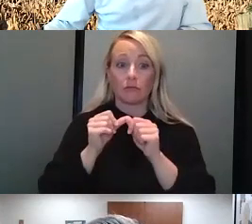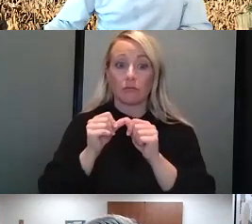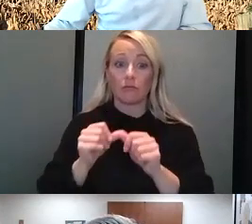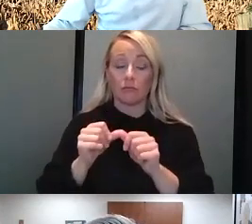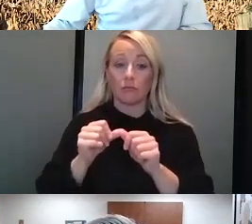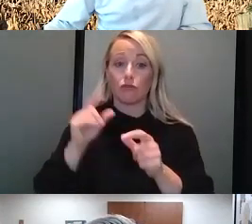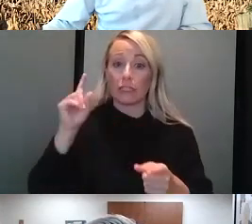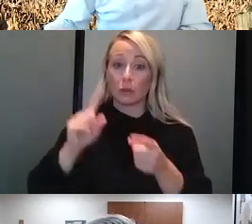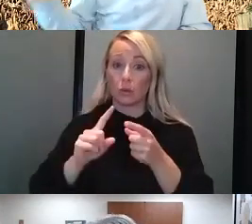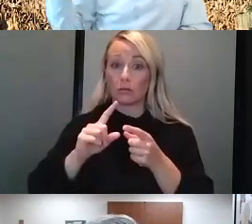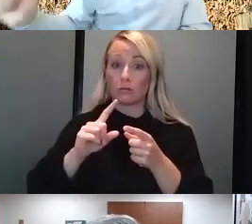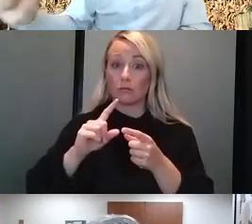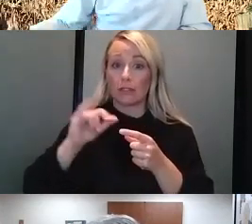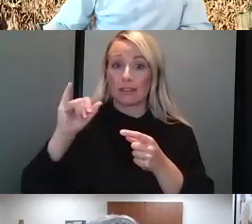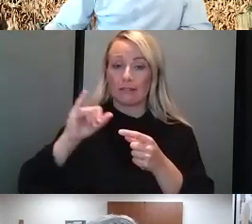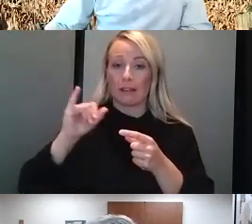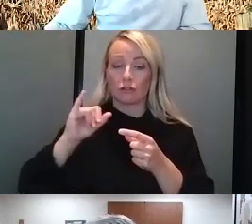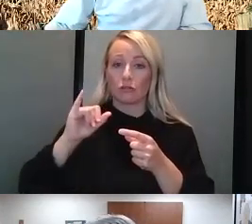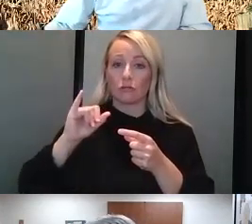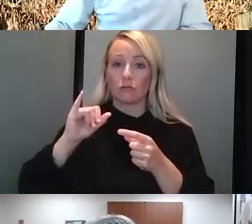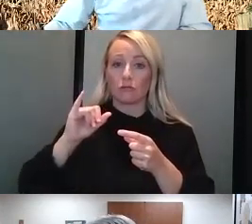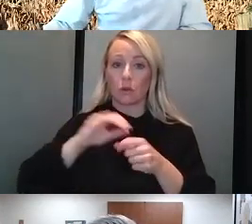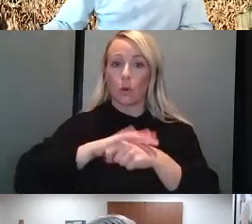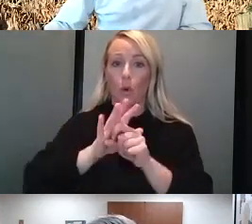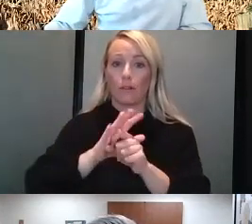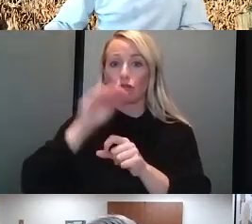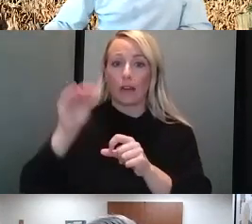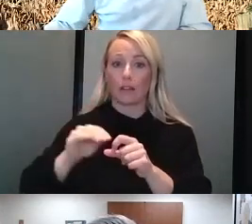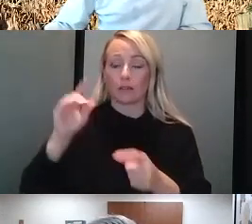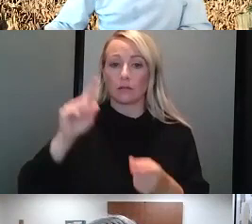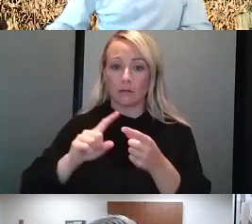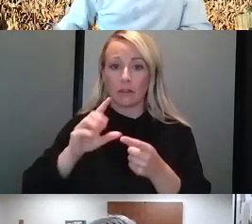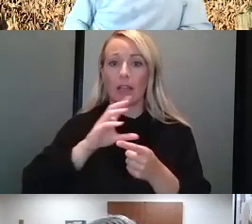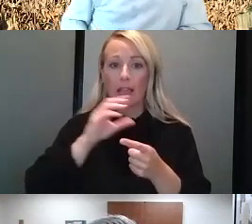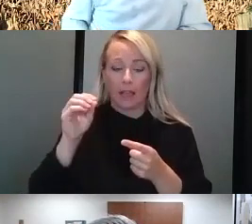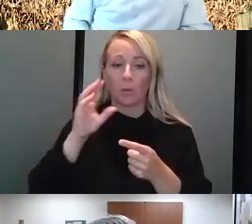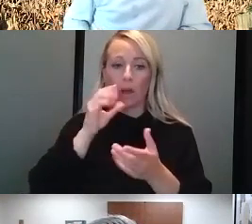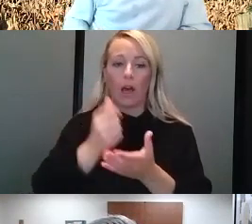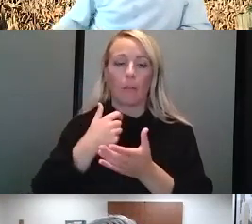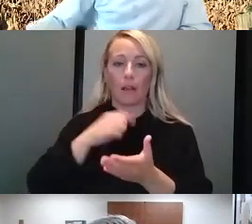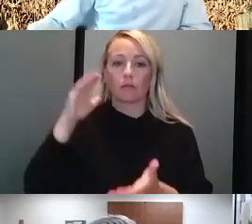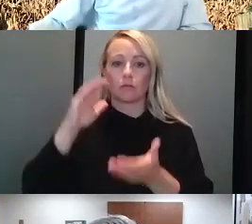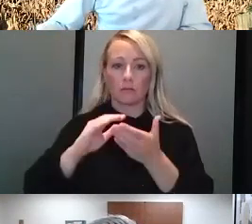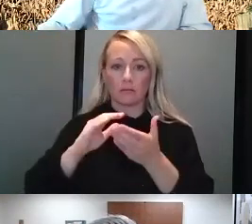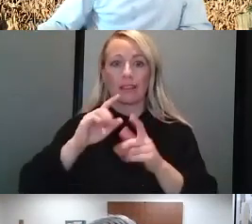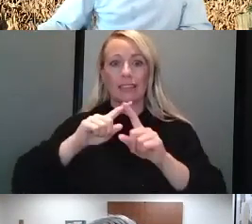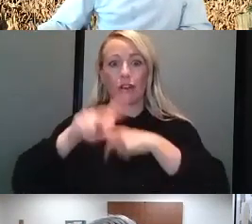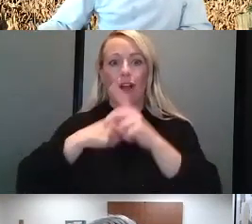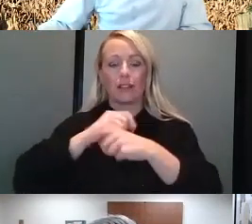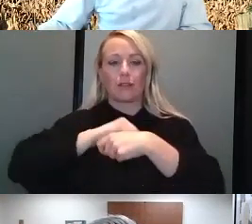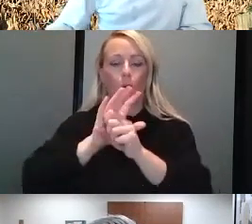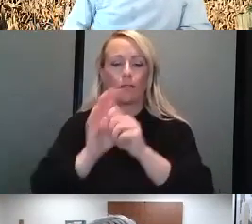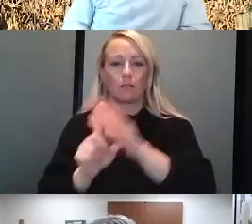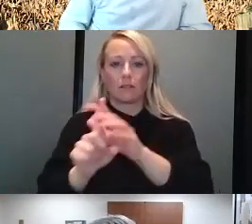infection rates, is the best way to prevent emergence of variants. Additional doses will be needed